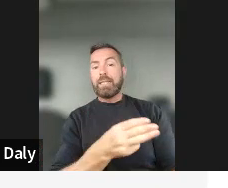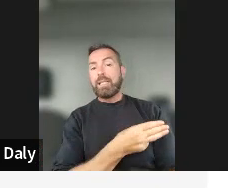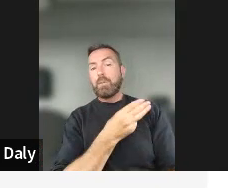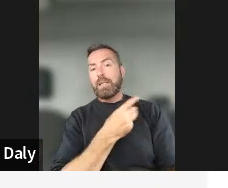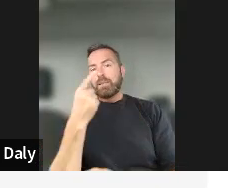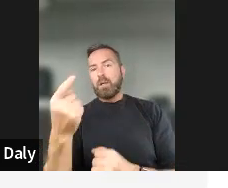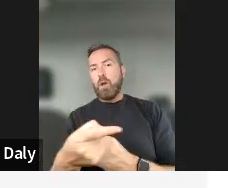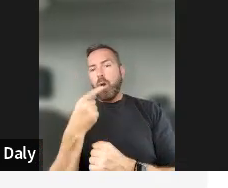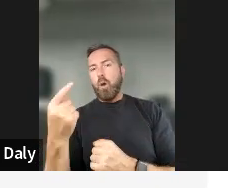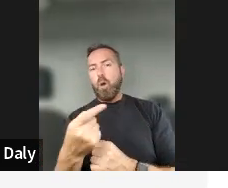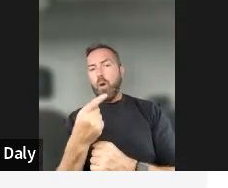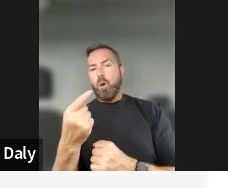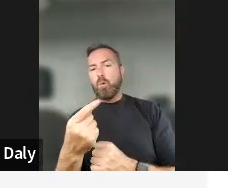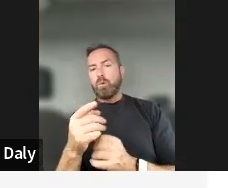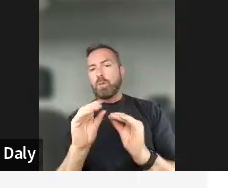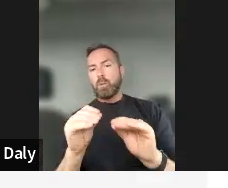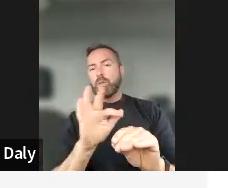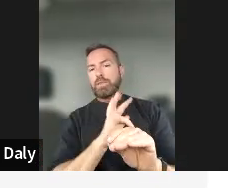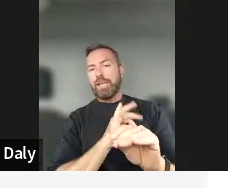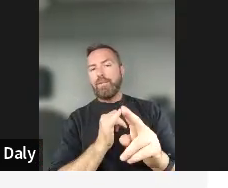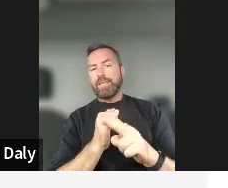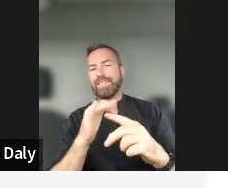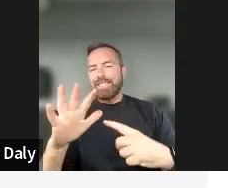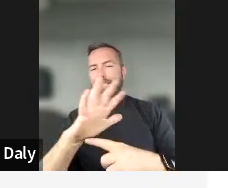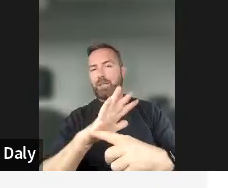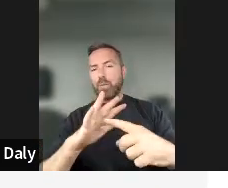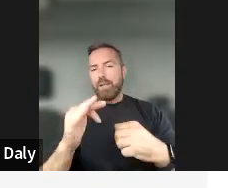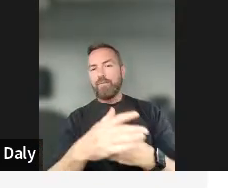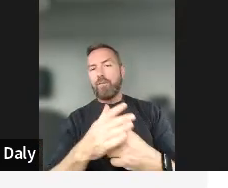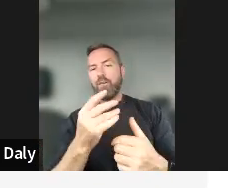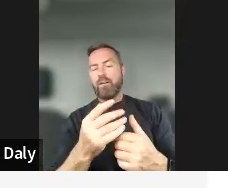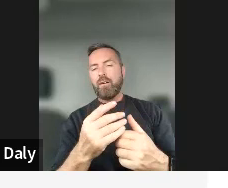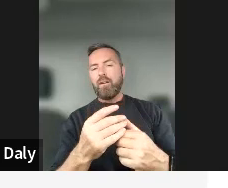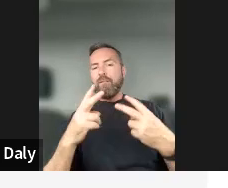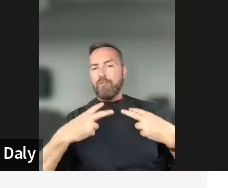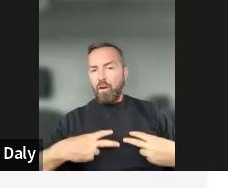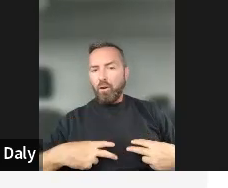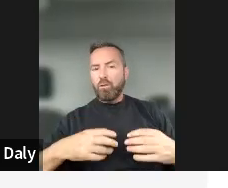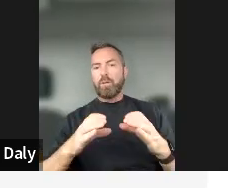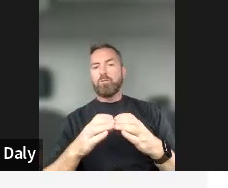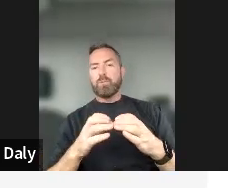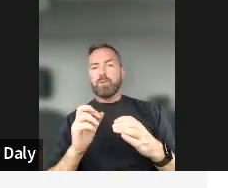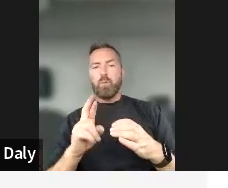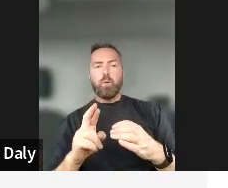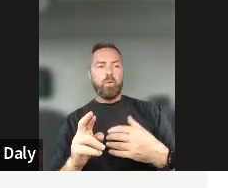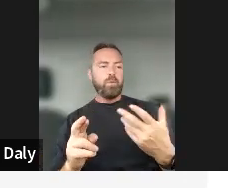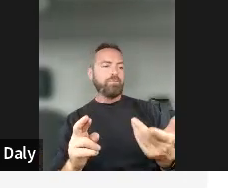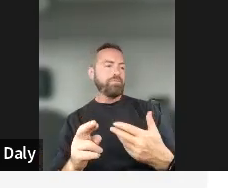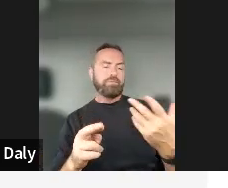put yourself in the context of for vulnerable groups and even if it's not